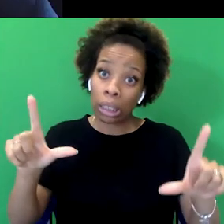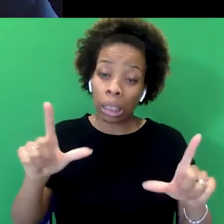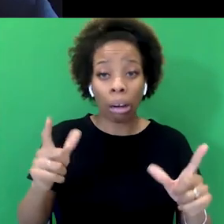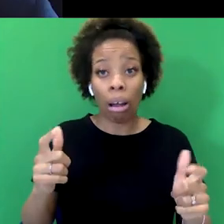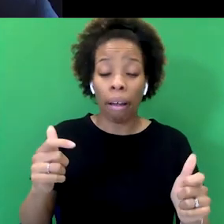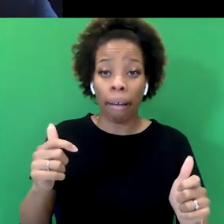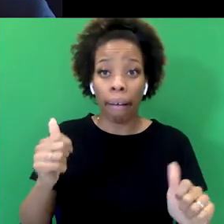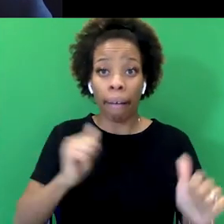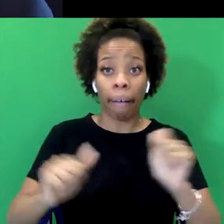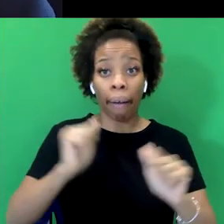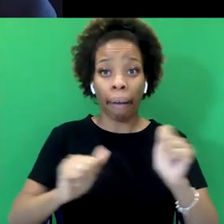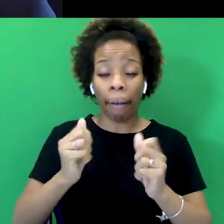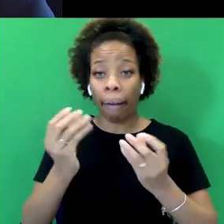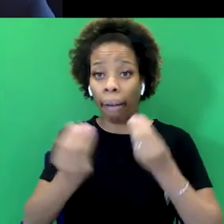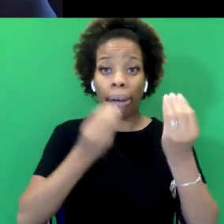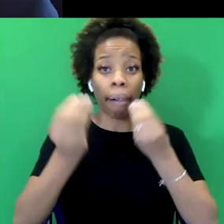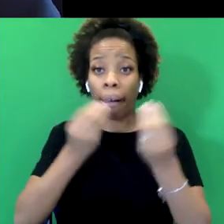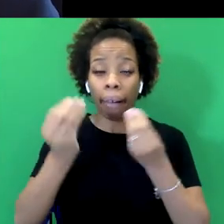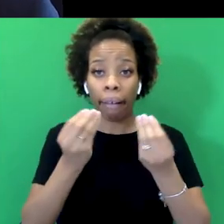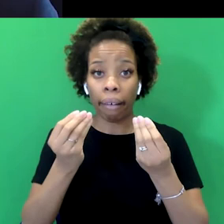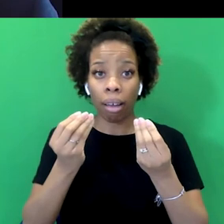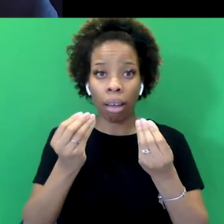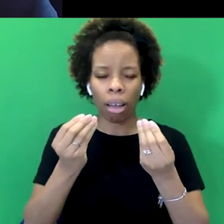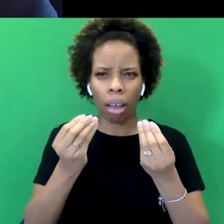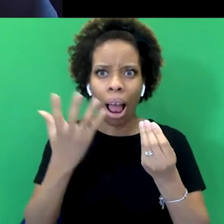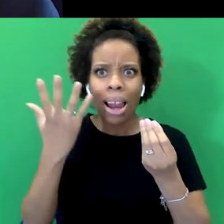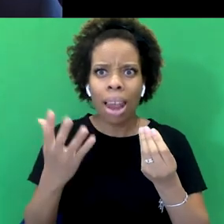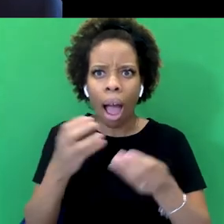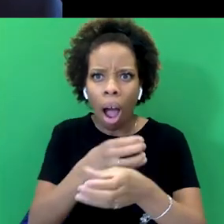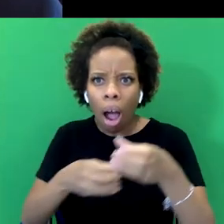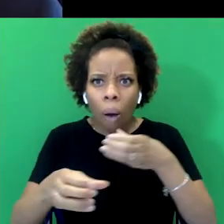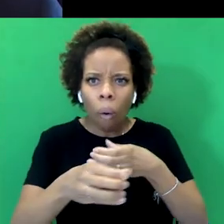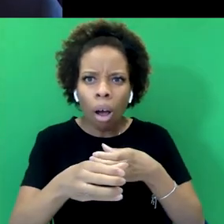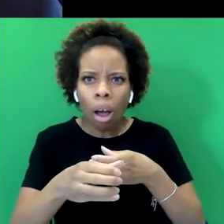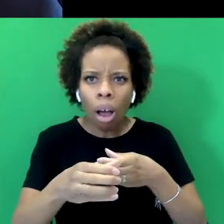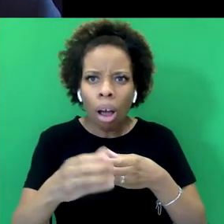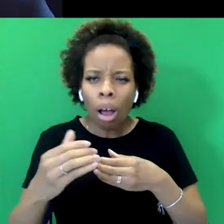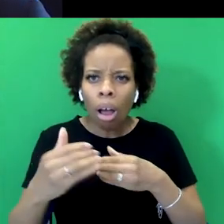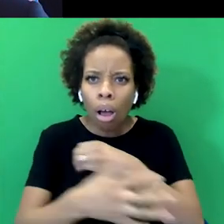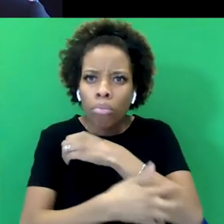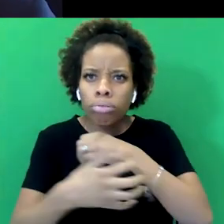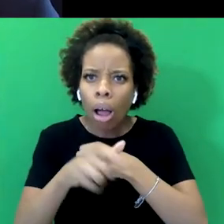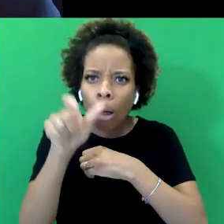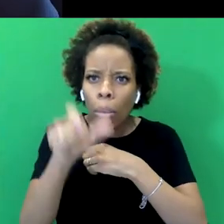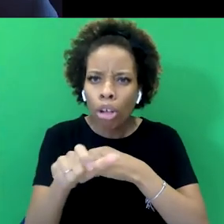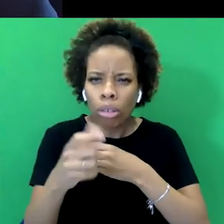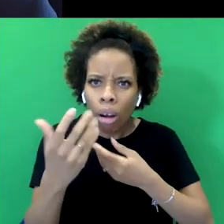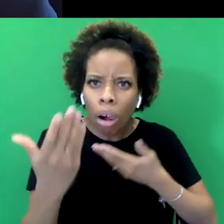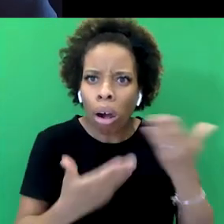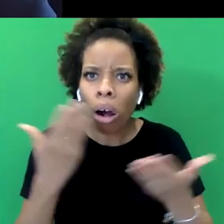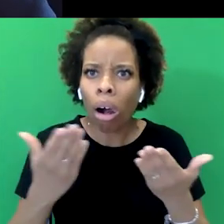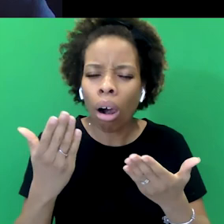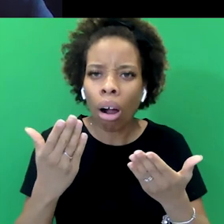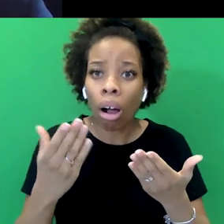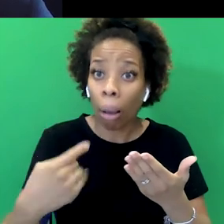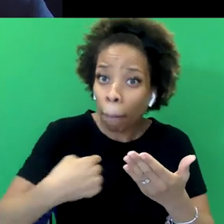linen. But suddenly there's brown people doing that. So we've got David Olusoga who does it. You've got me in a much more minor